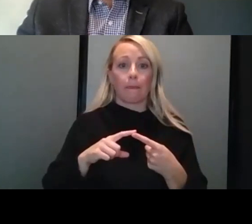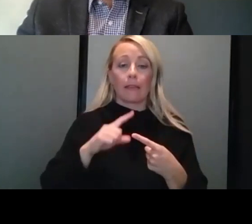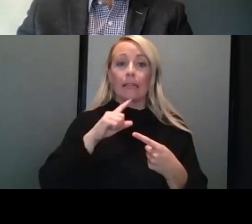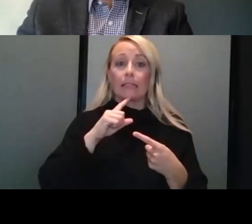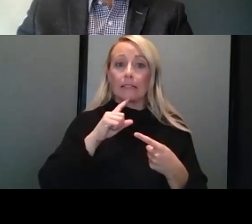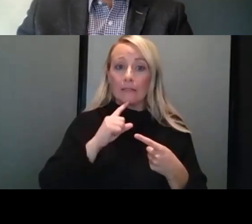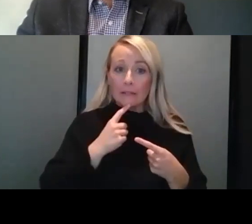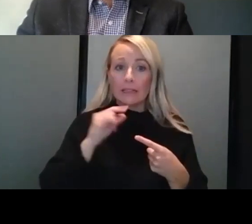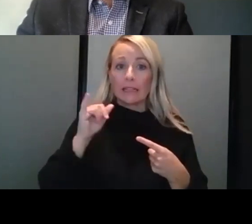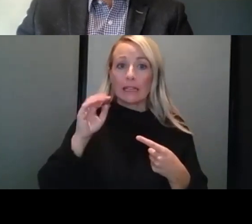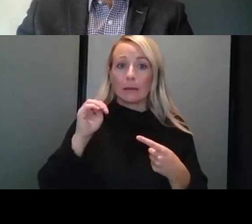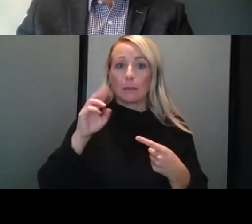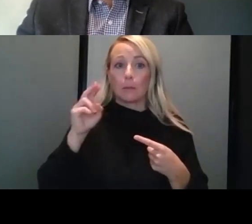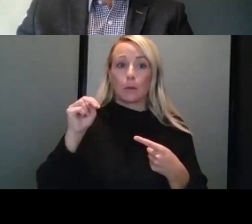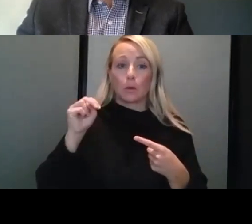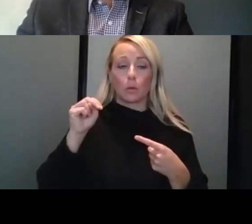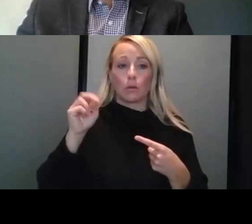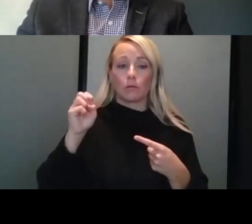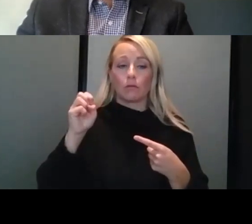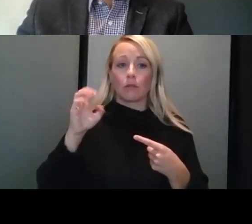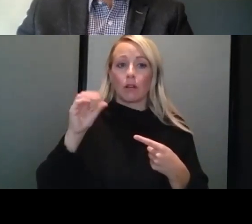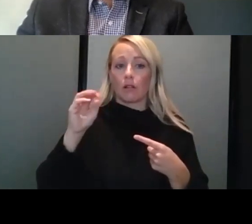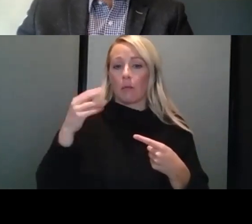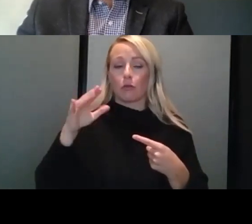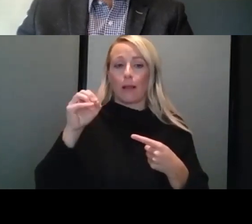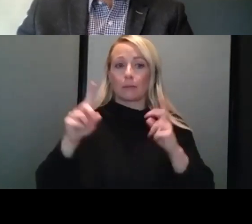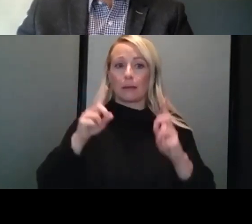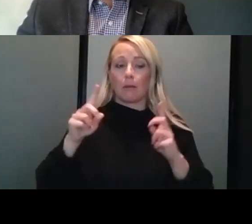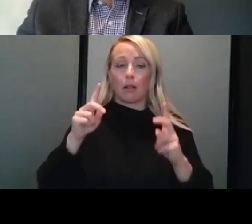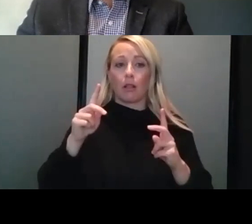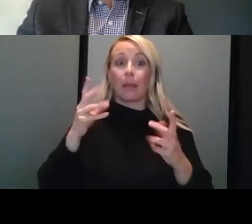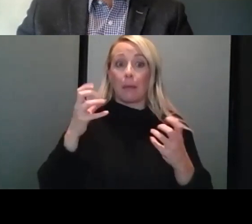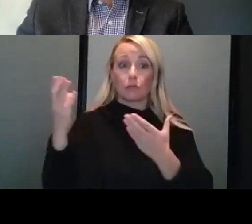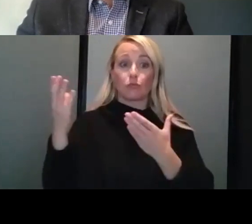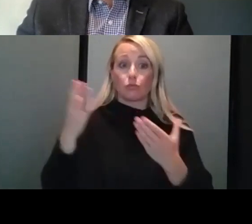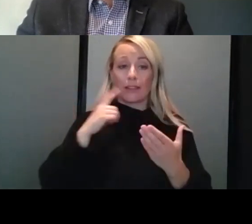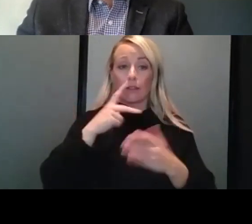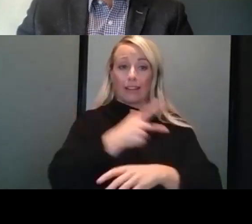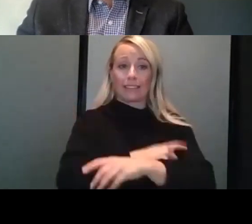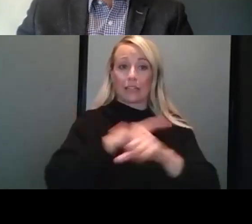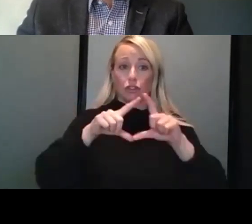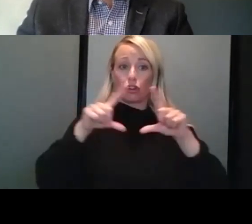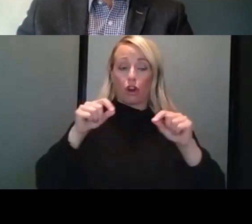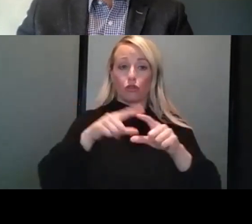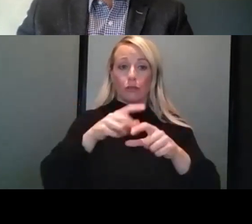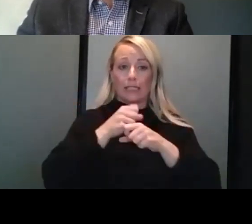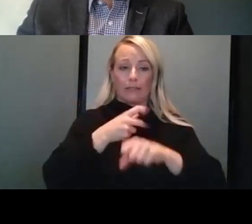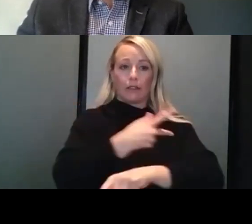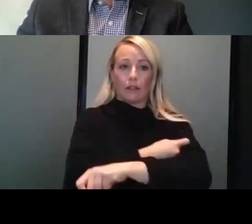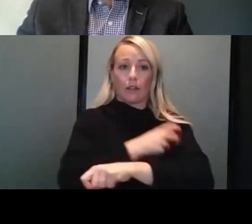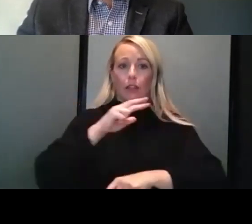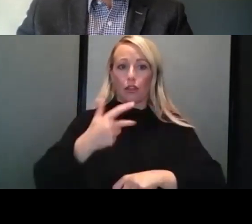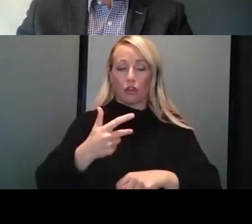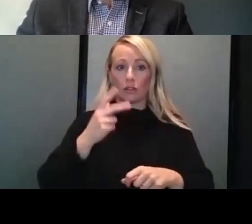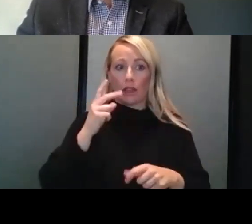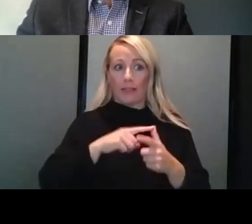immunocompromised people. They must bring their vaccination card with them to receive that third dose so that we can